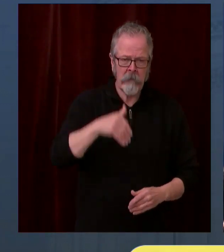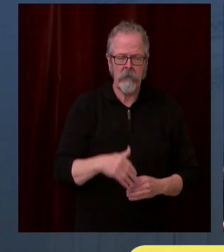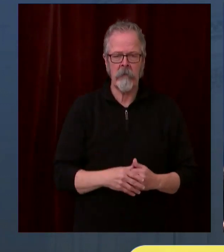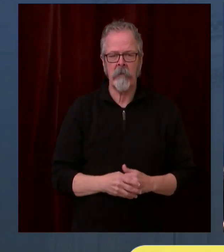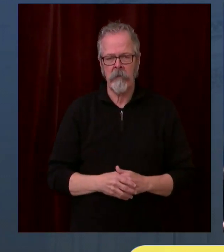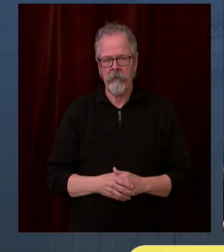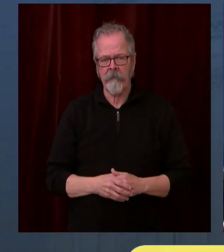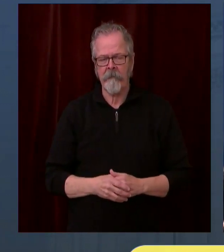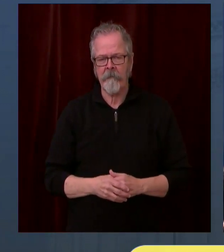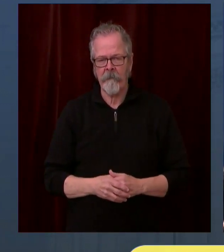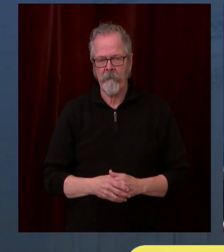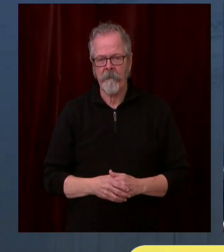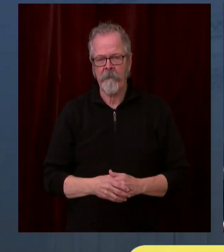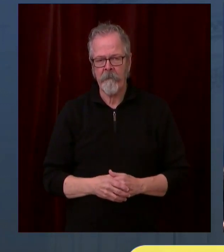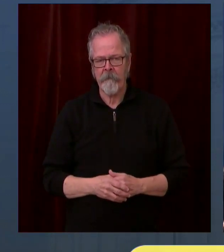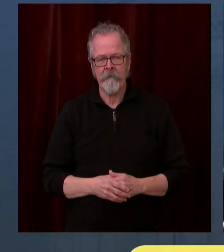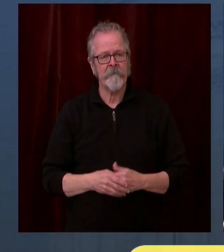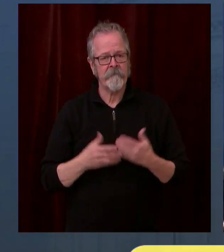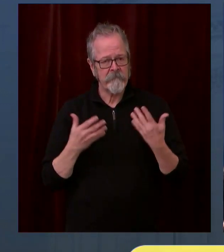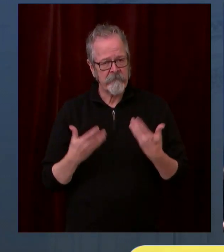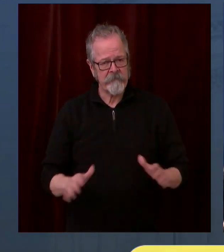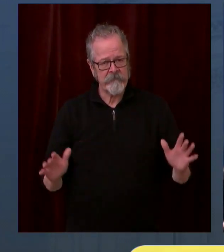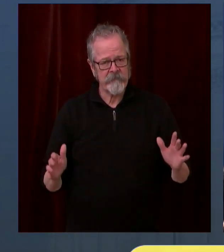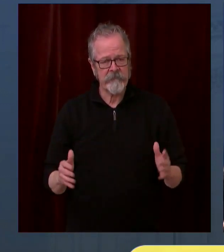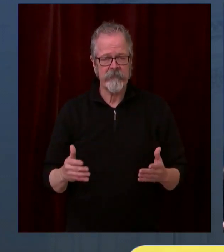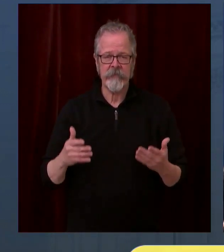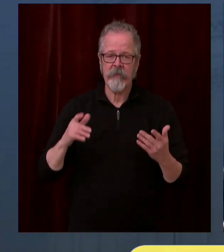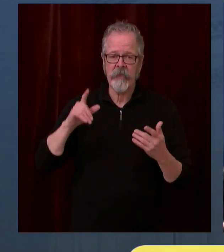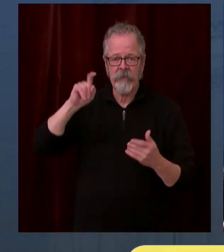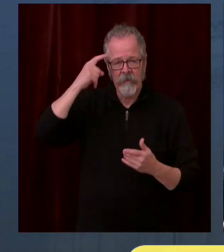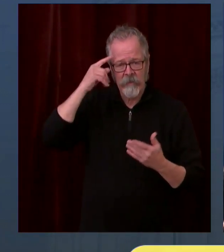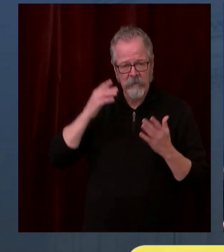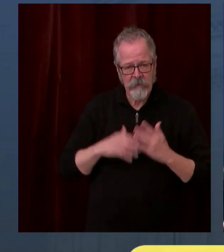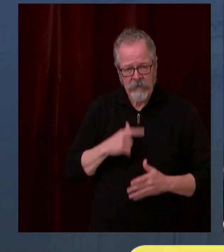Just a comment about one of the things Dr. Shah talked about our partners.